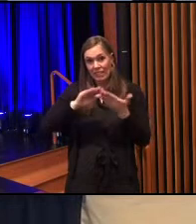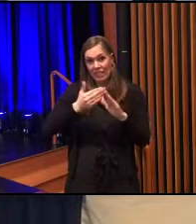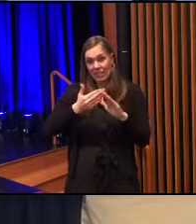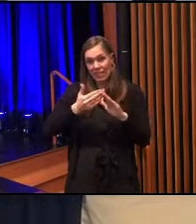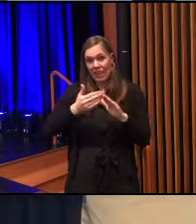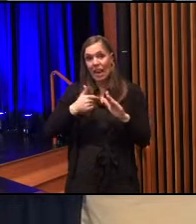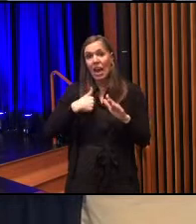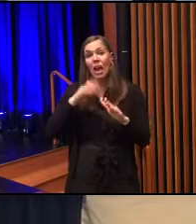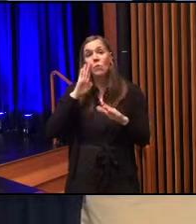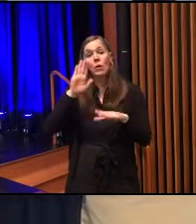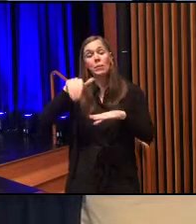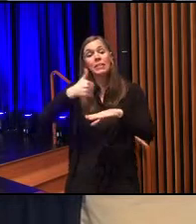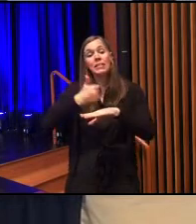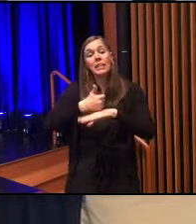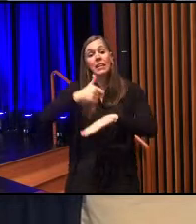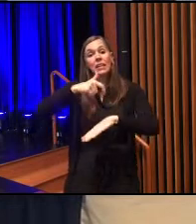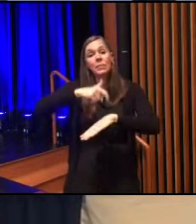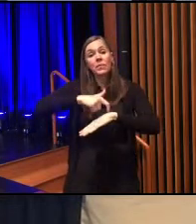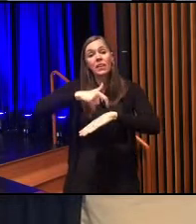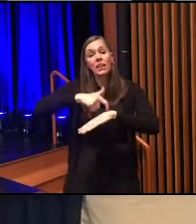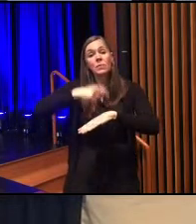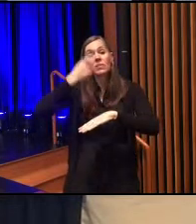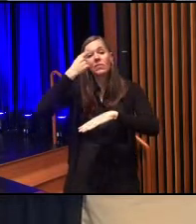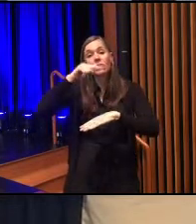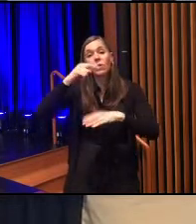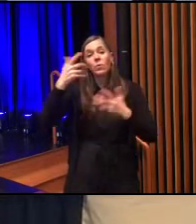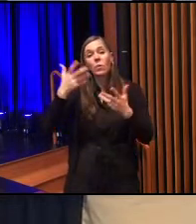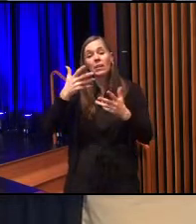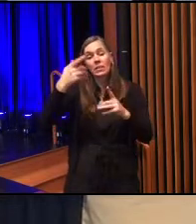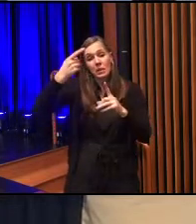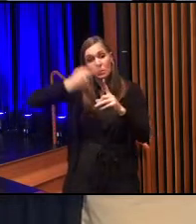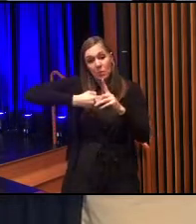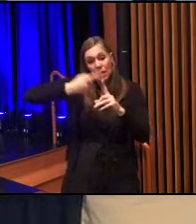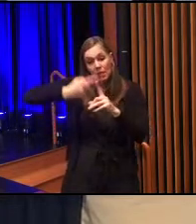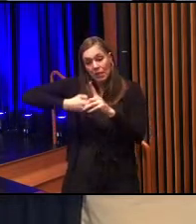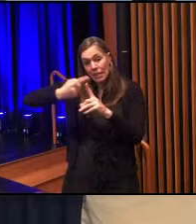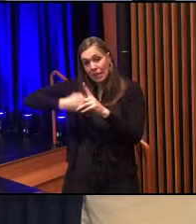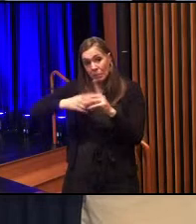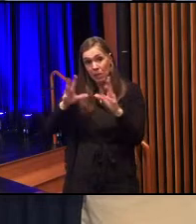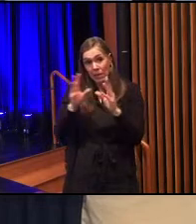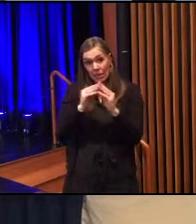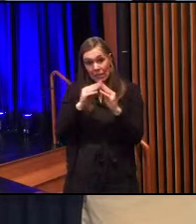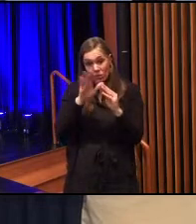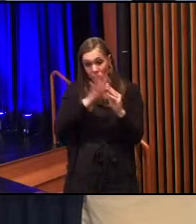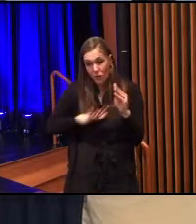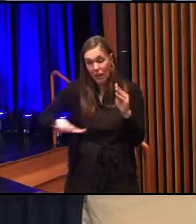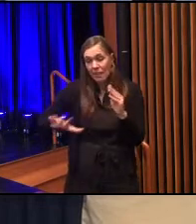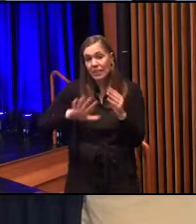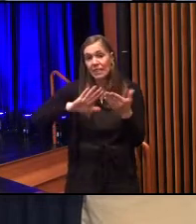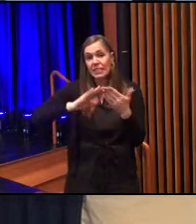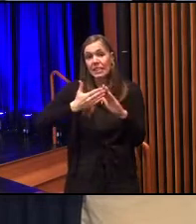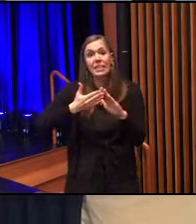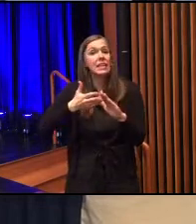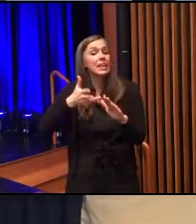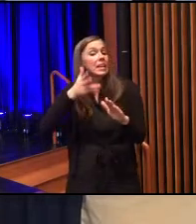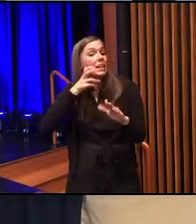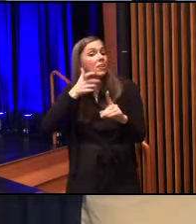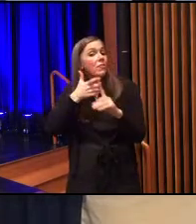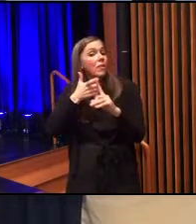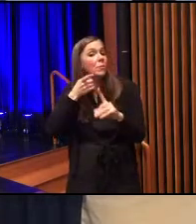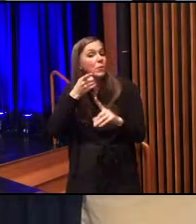I'll be setting up times to have monthly meetings all around the city to hear directly from you